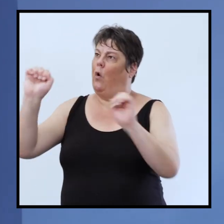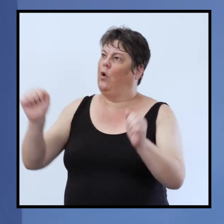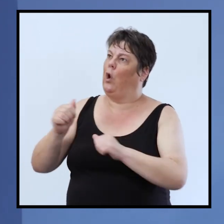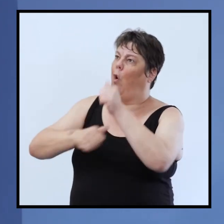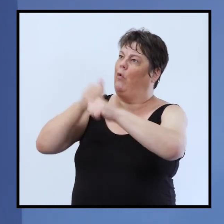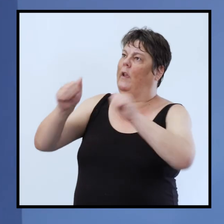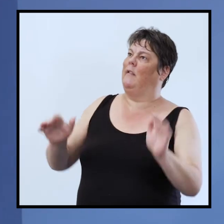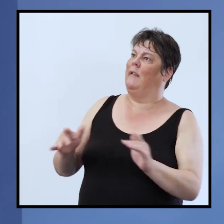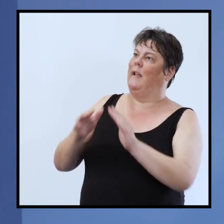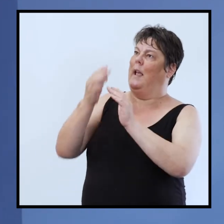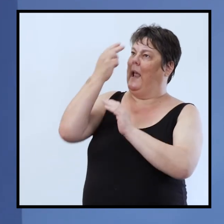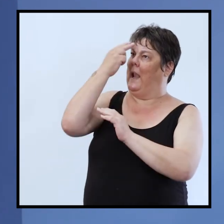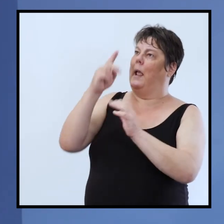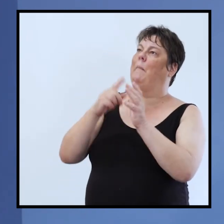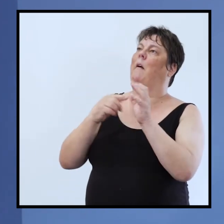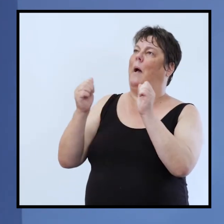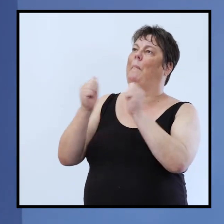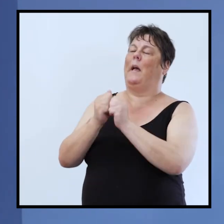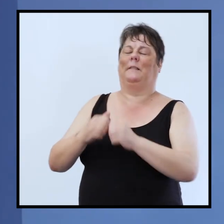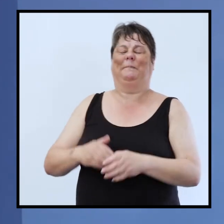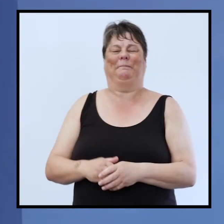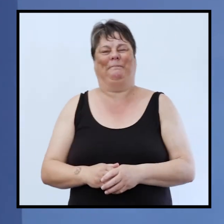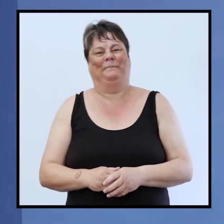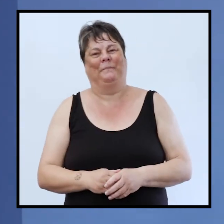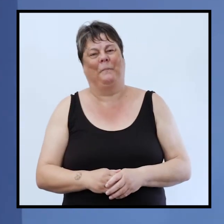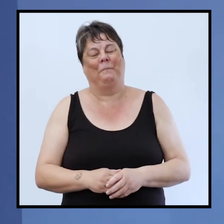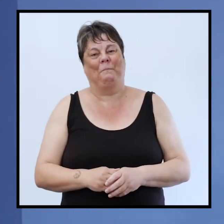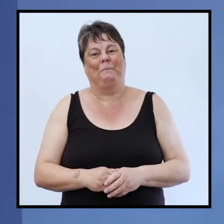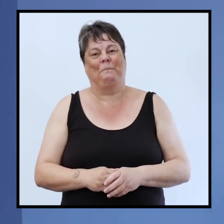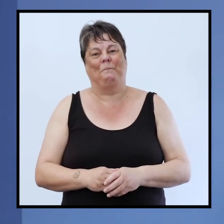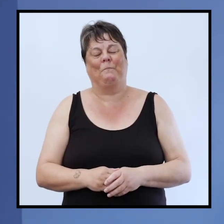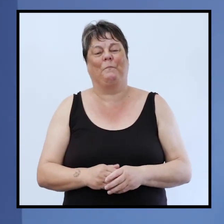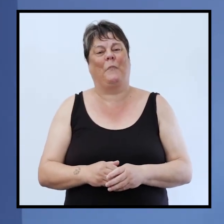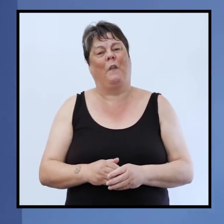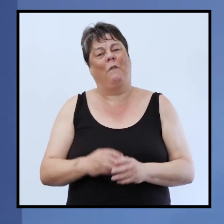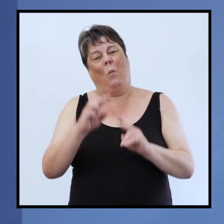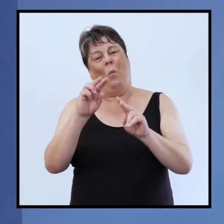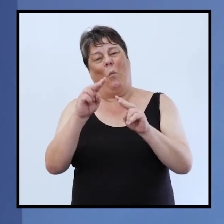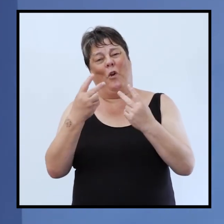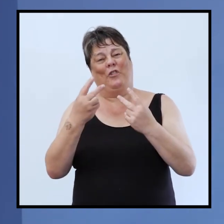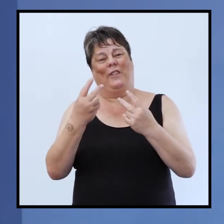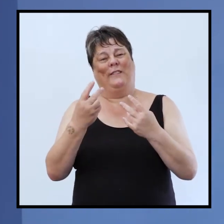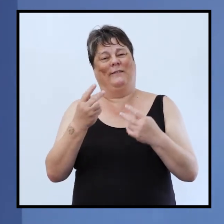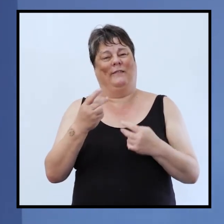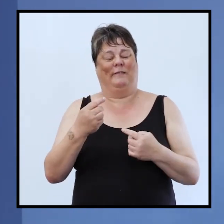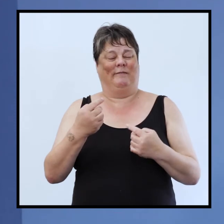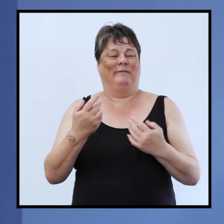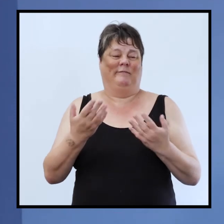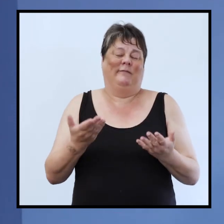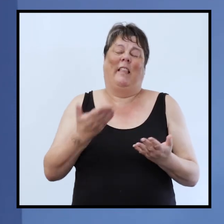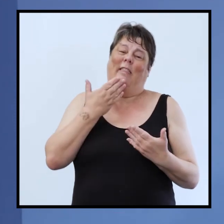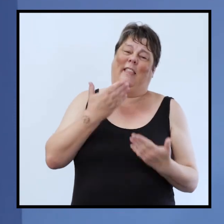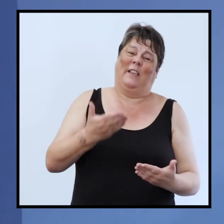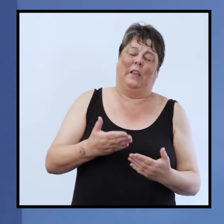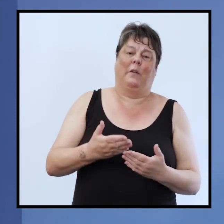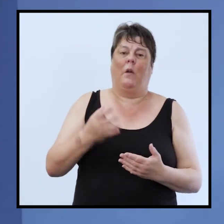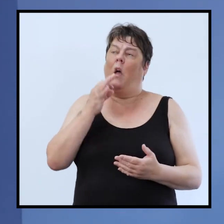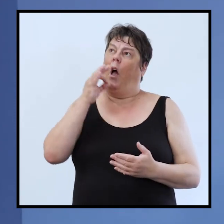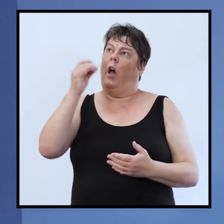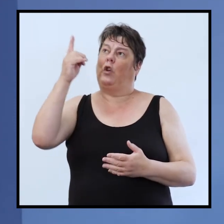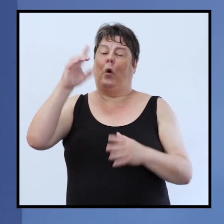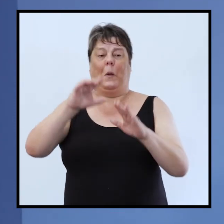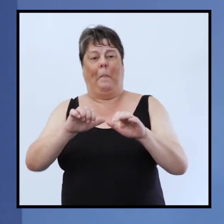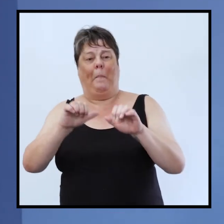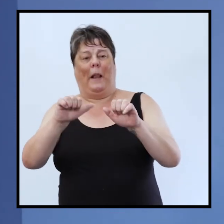amen thank you so much for uh for listening to this i really pray god would just bless you and keep you